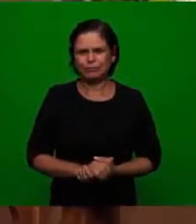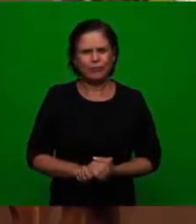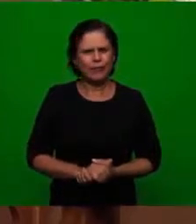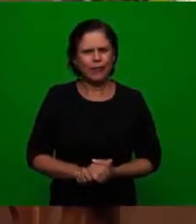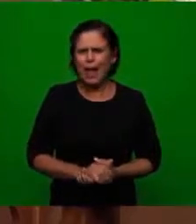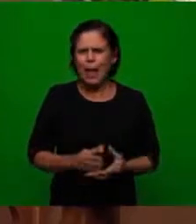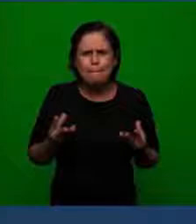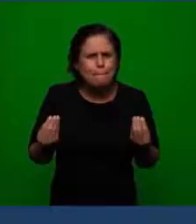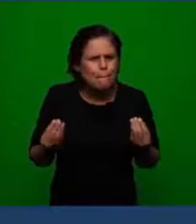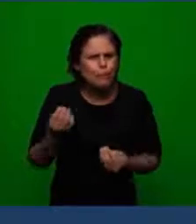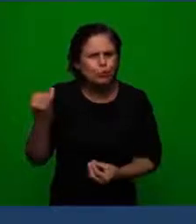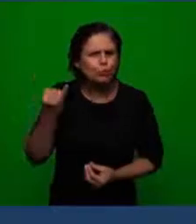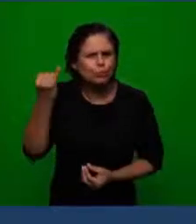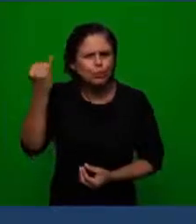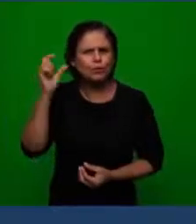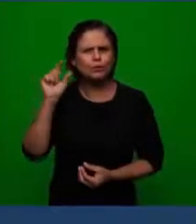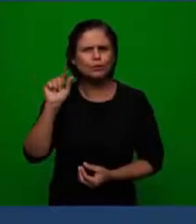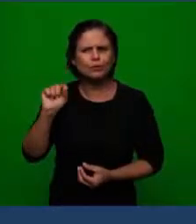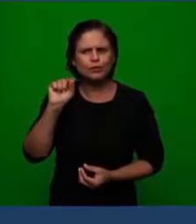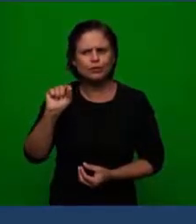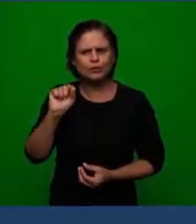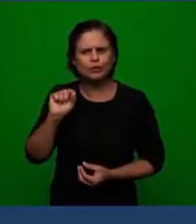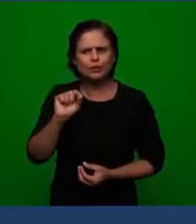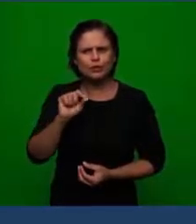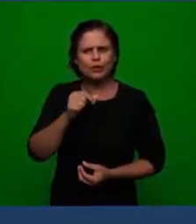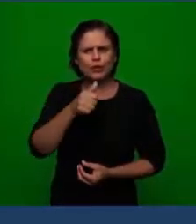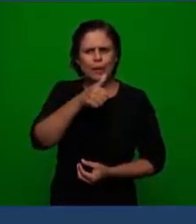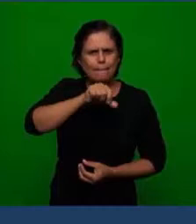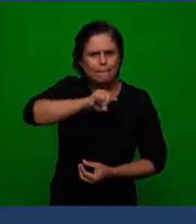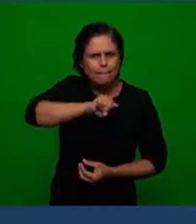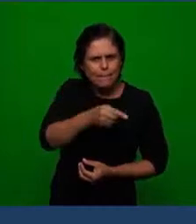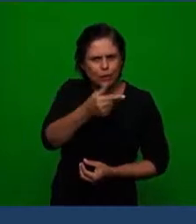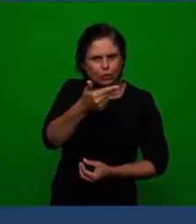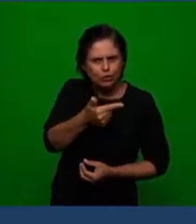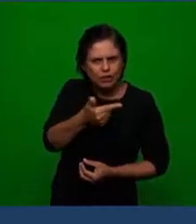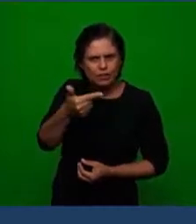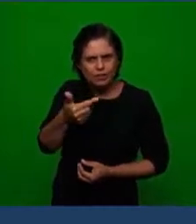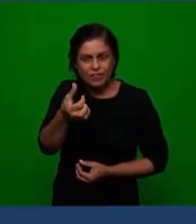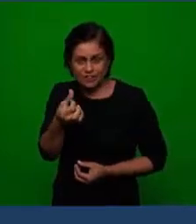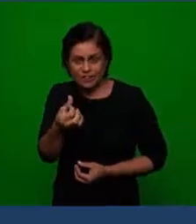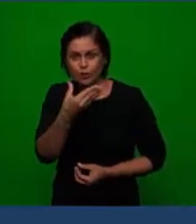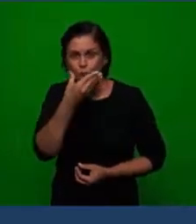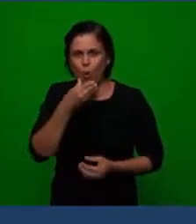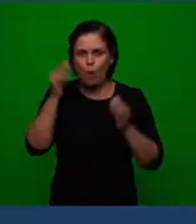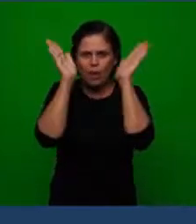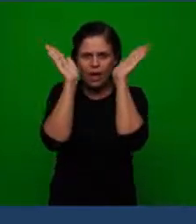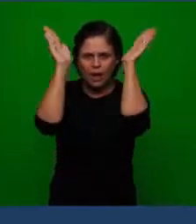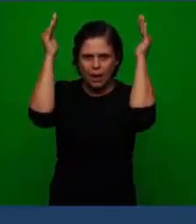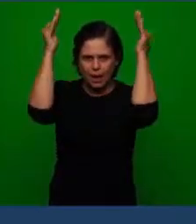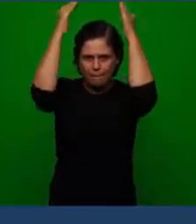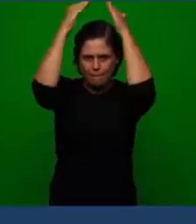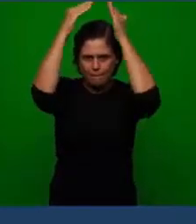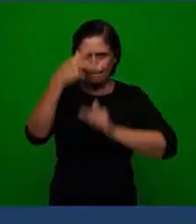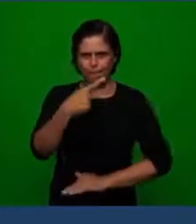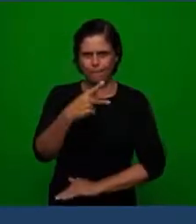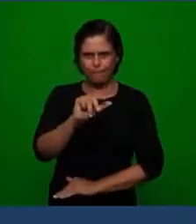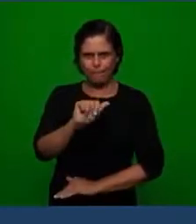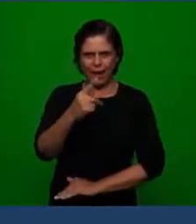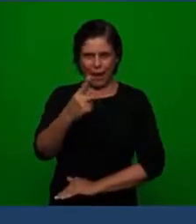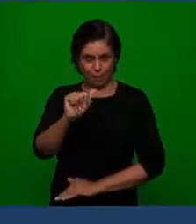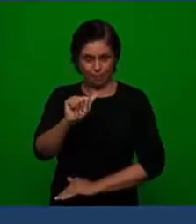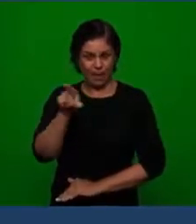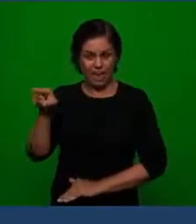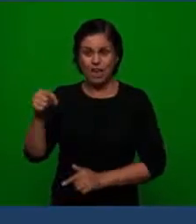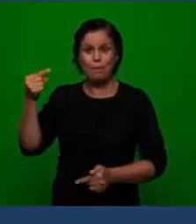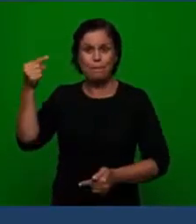which is very important was when 1229 the Pope decreed the